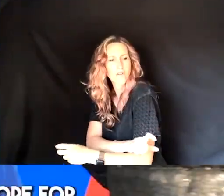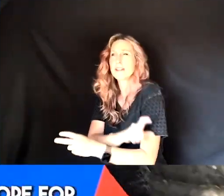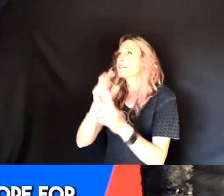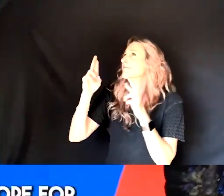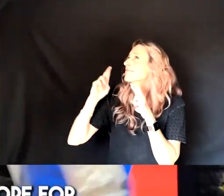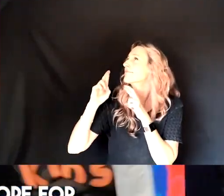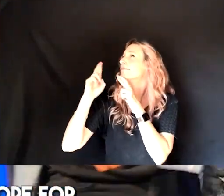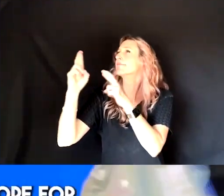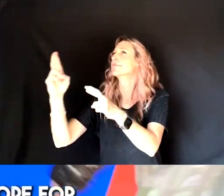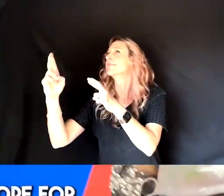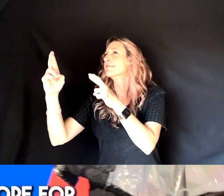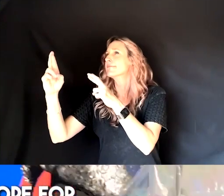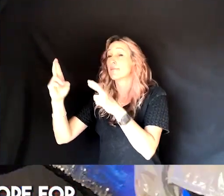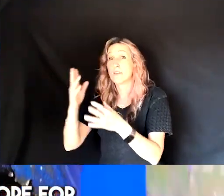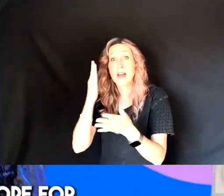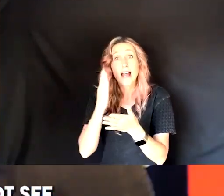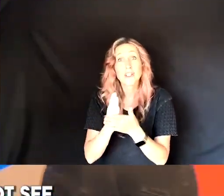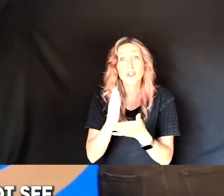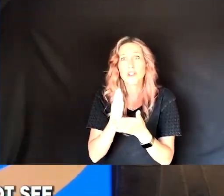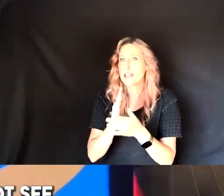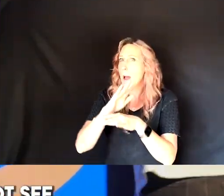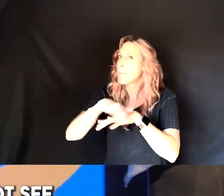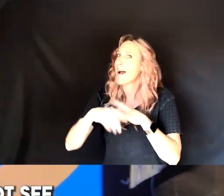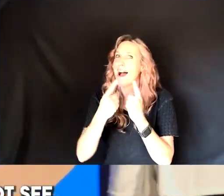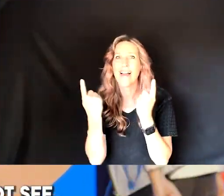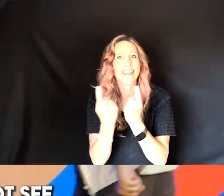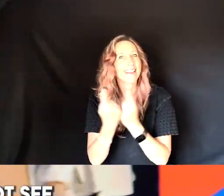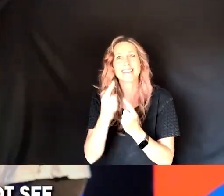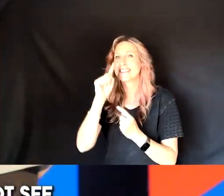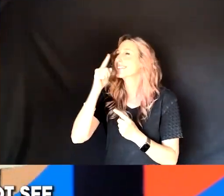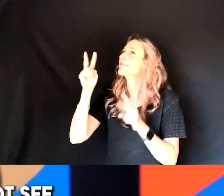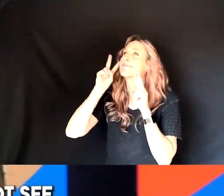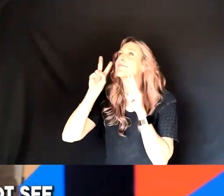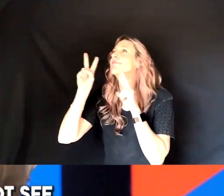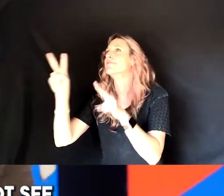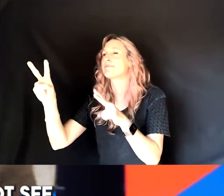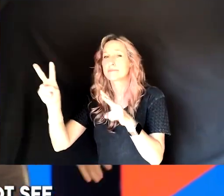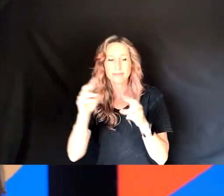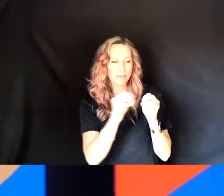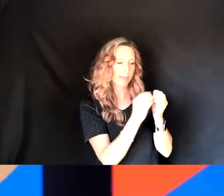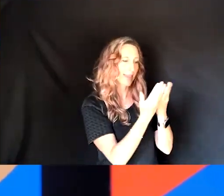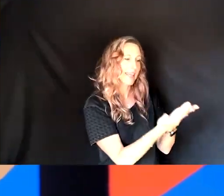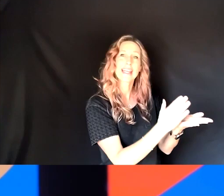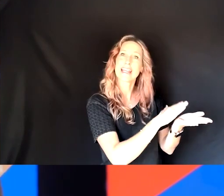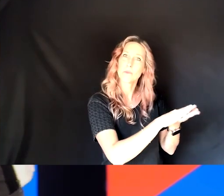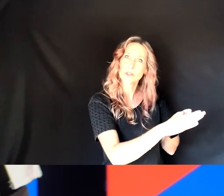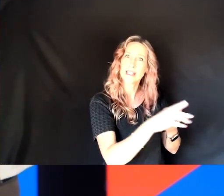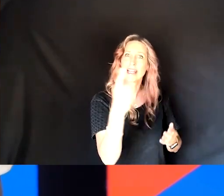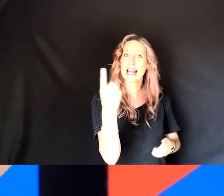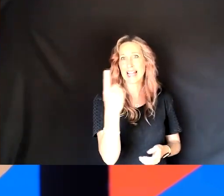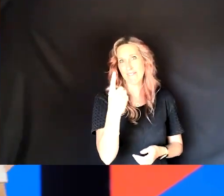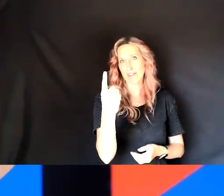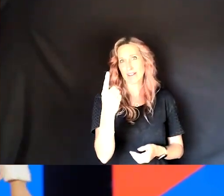confidence in what we hope for and assurance about what we do not see. Hebrews